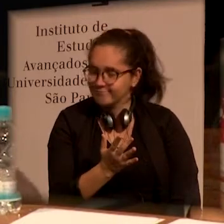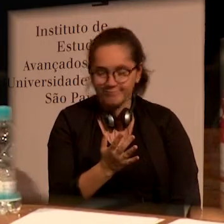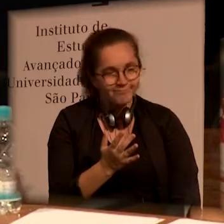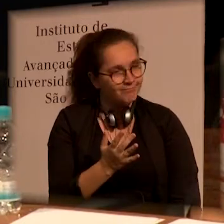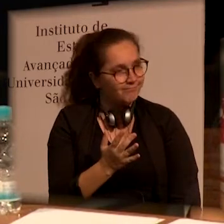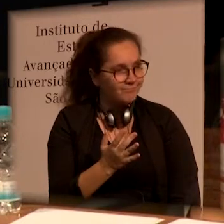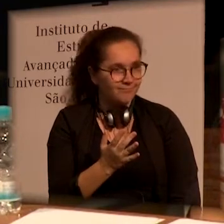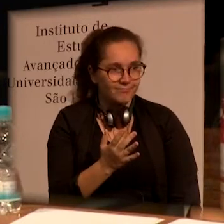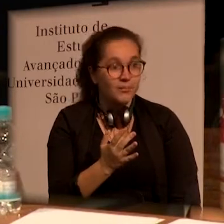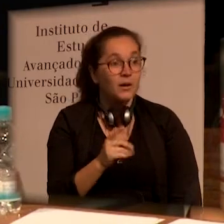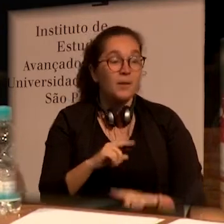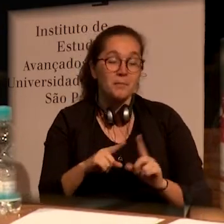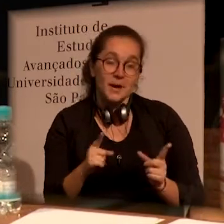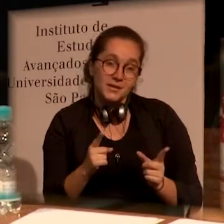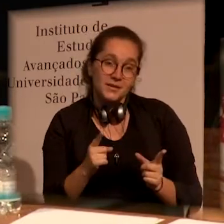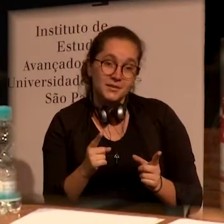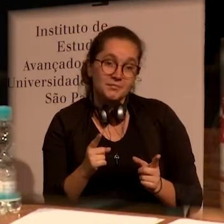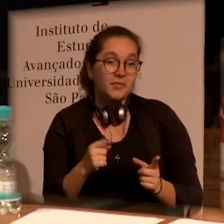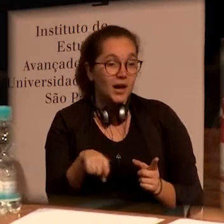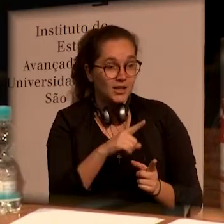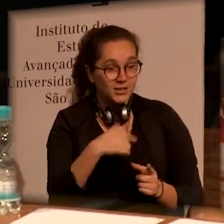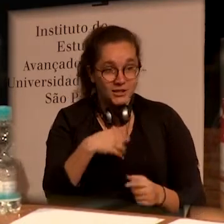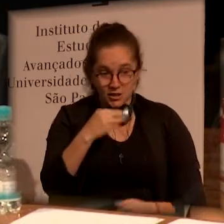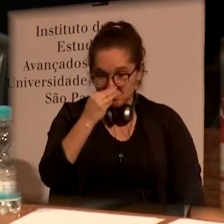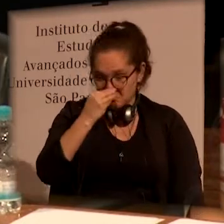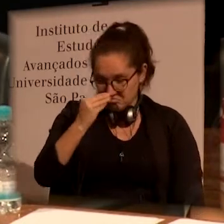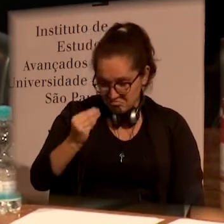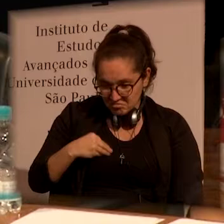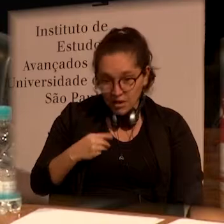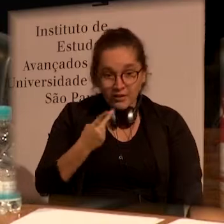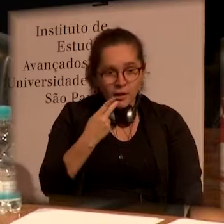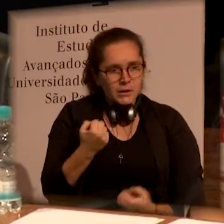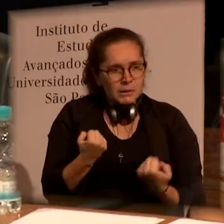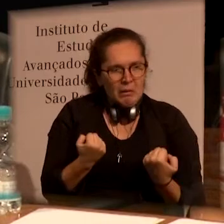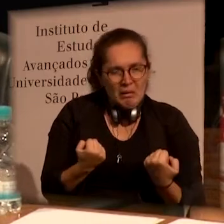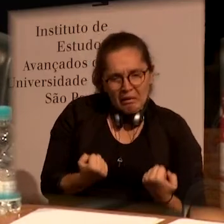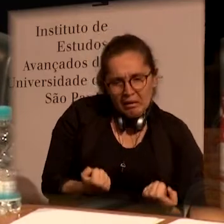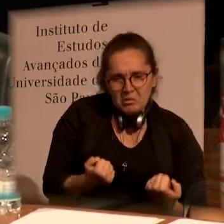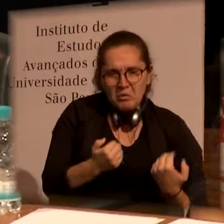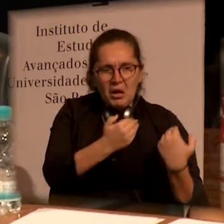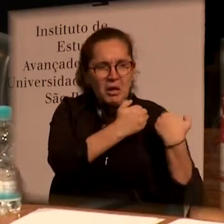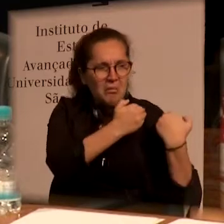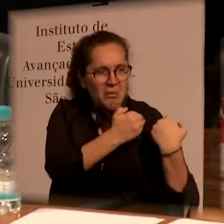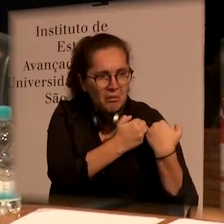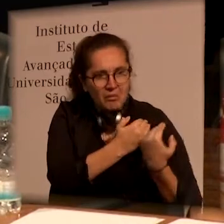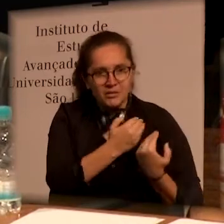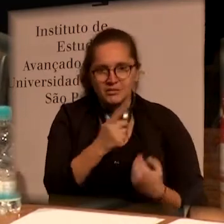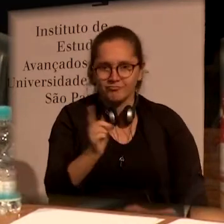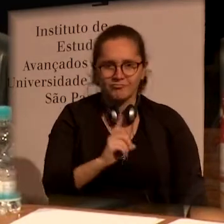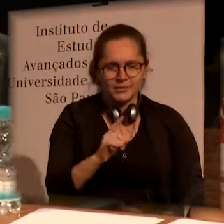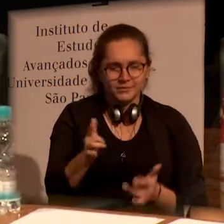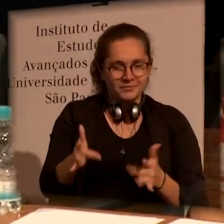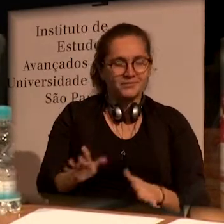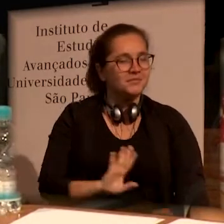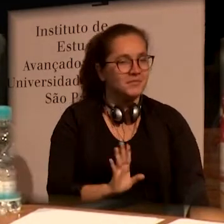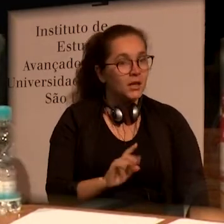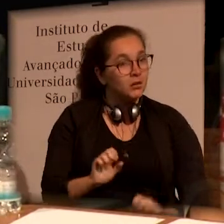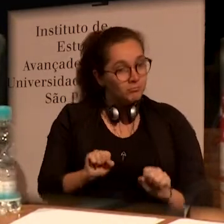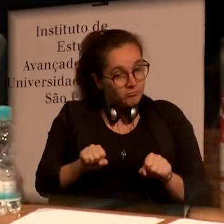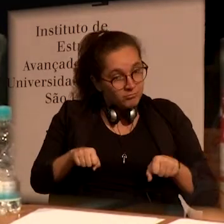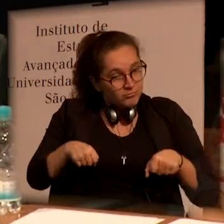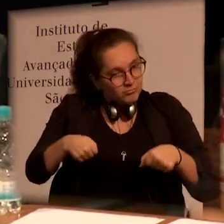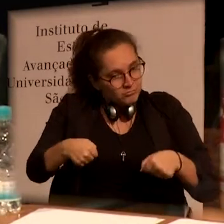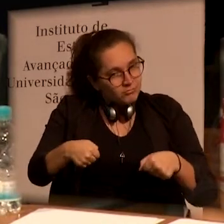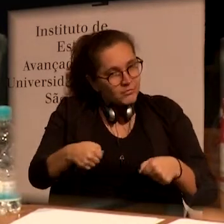this area know that it's not easy. But nevertheless, they became bored about